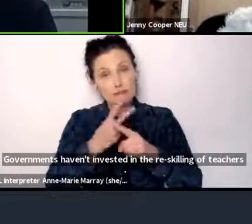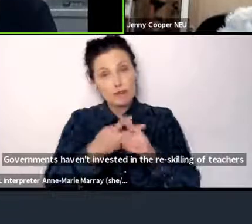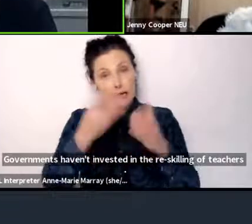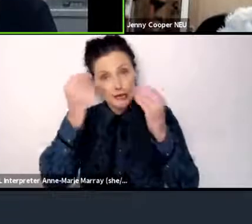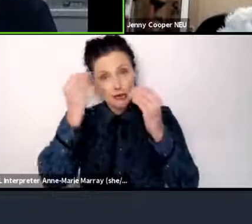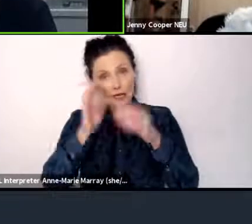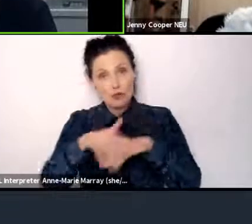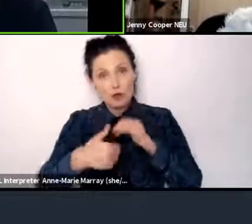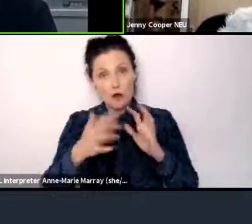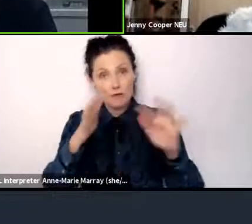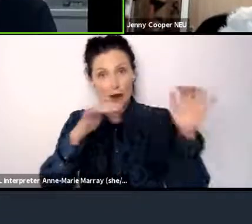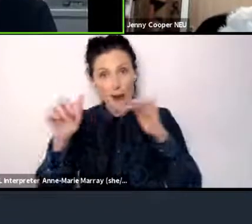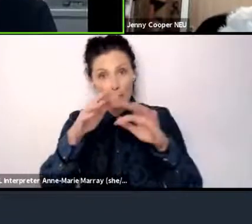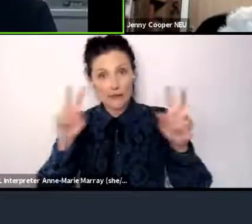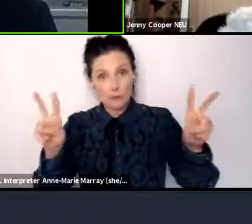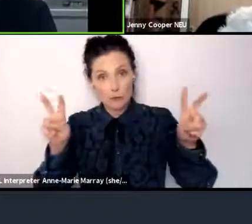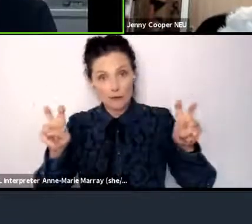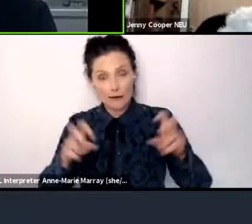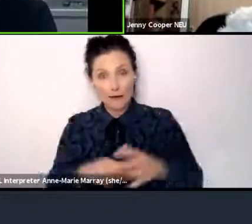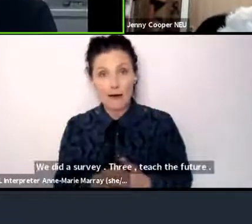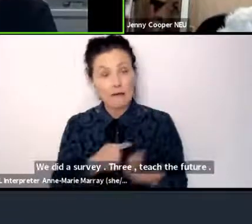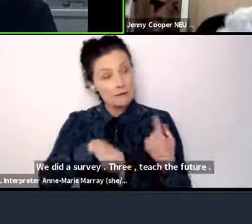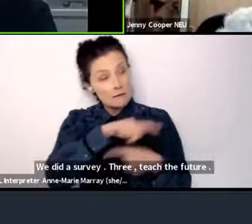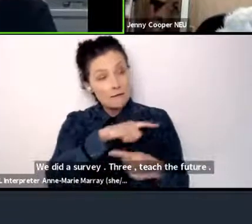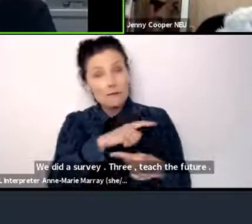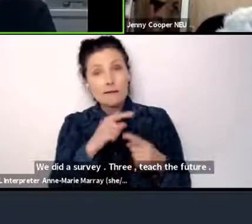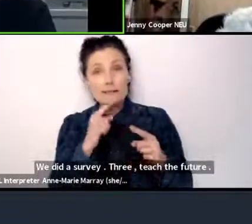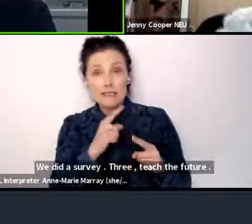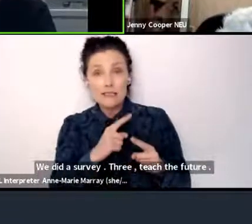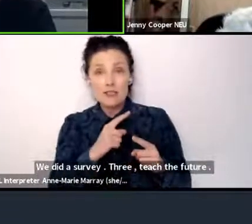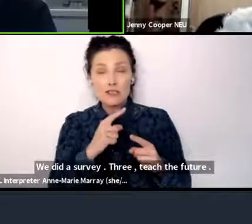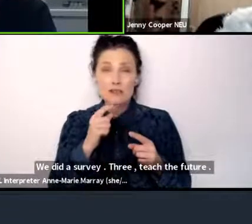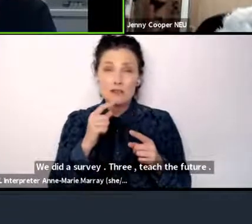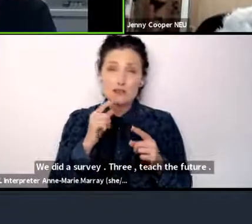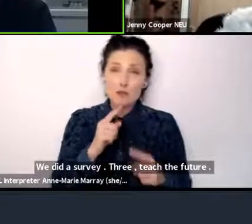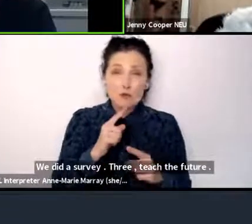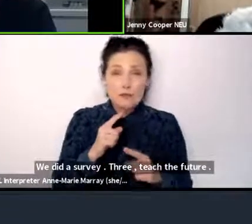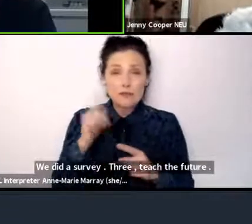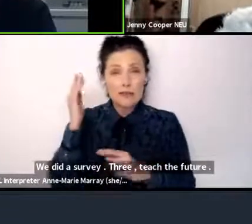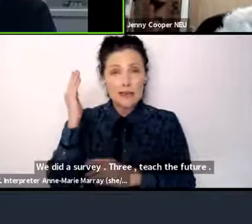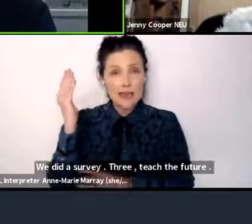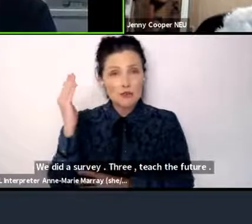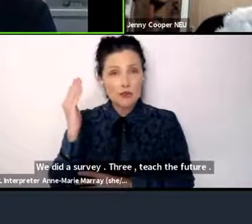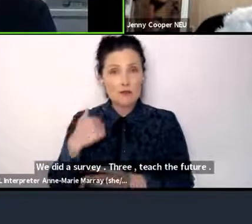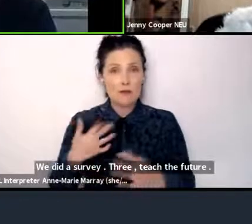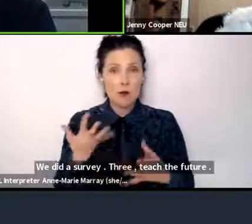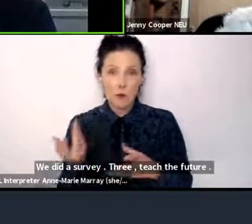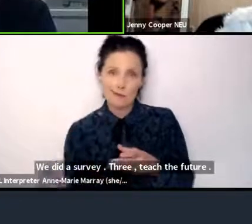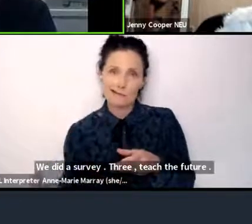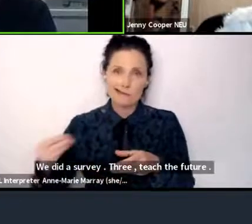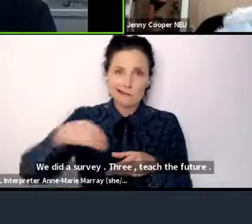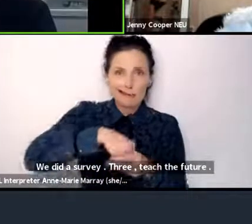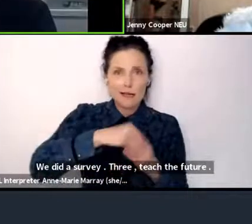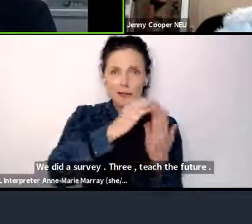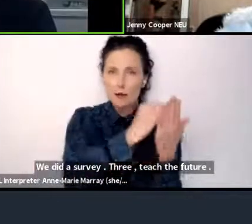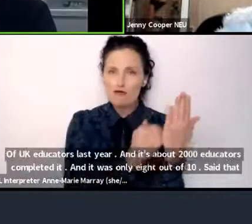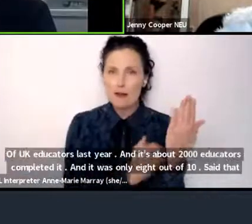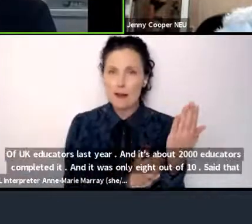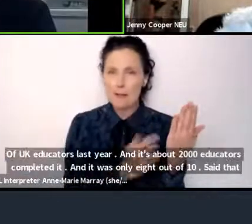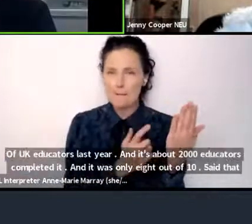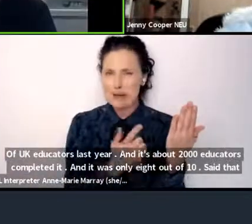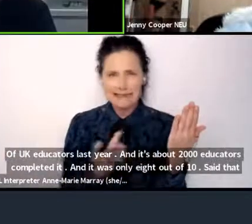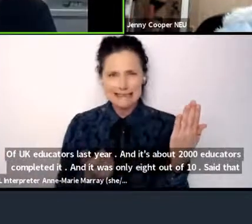for teachers and tutors and lecturers to build this into the curriculum content, but they say they have a lack of